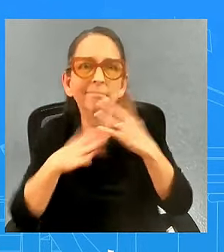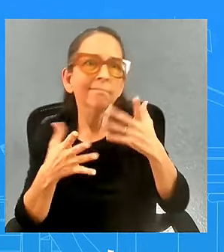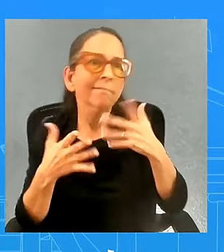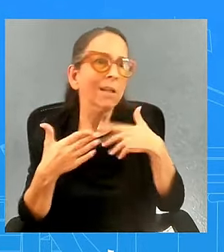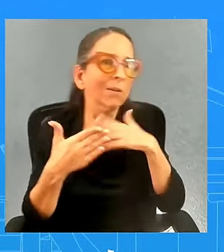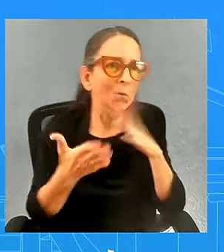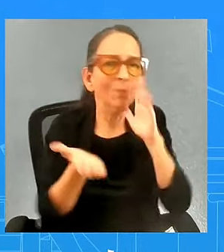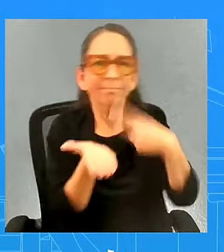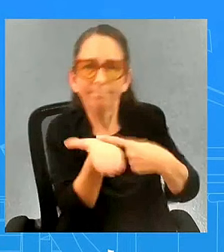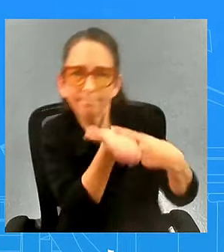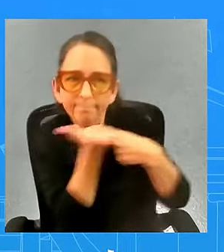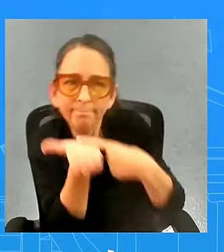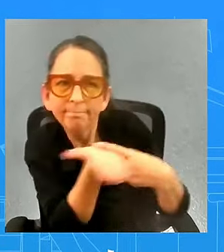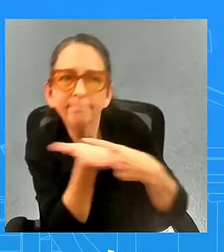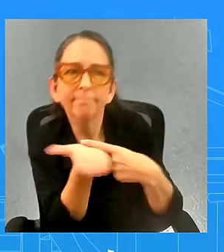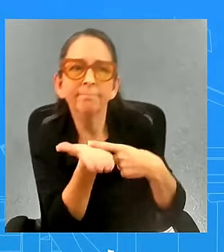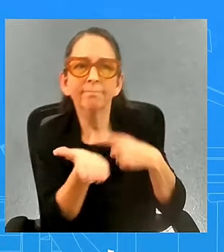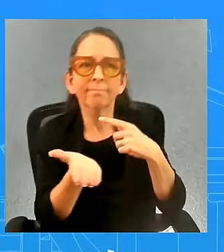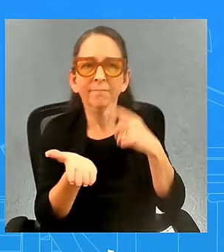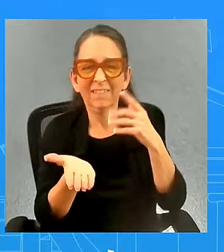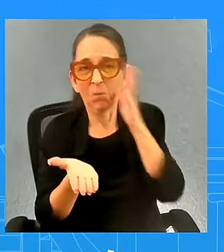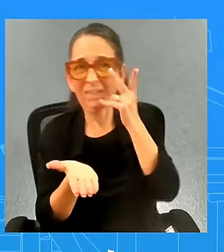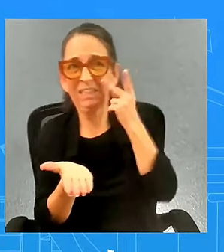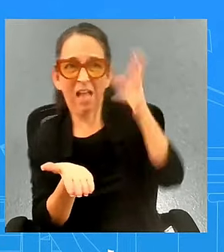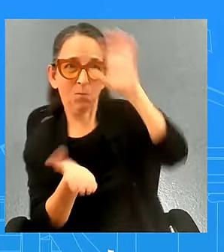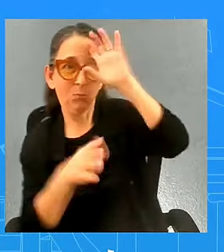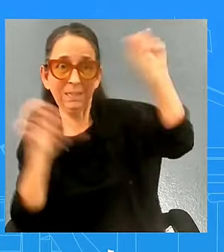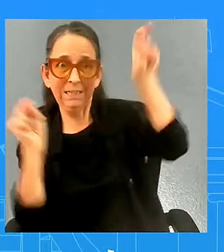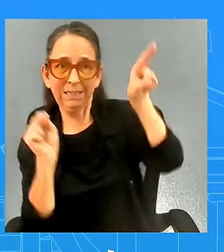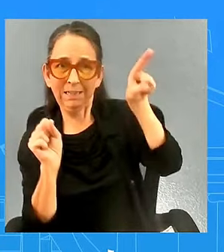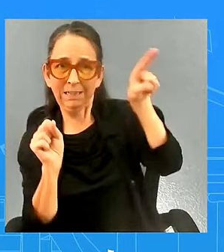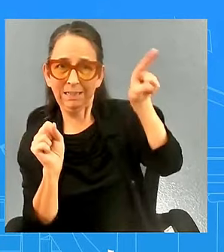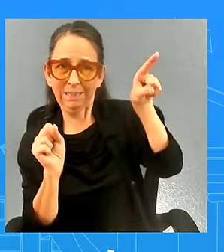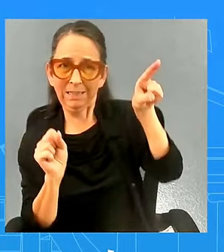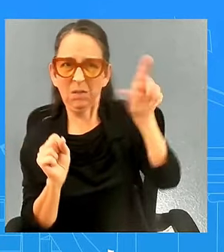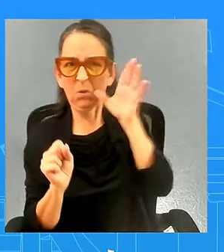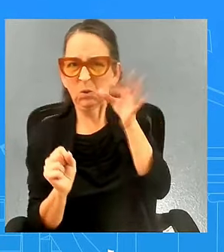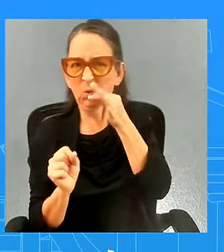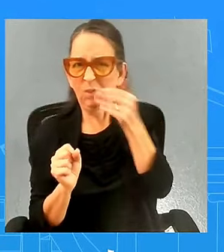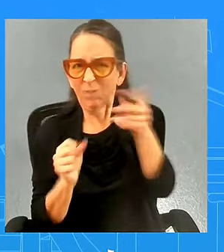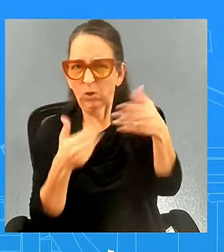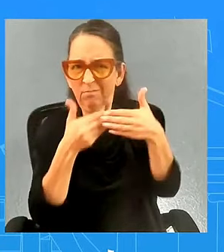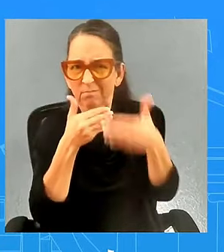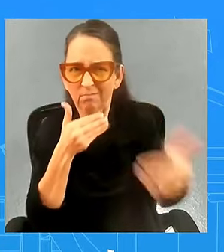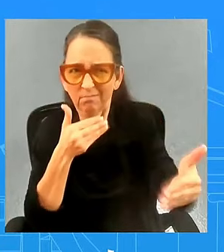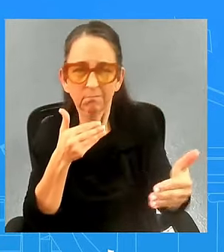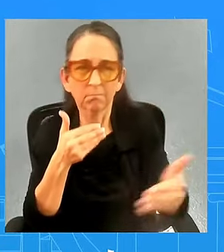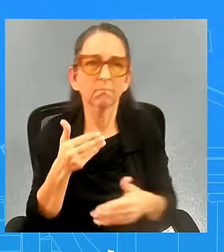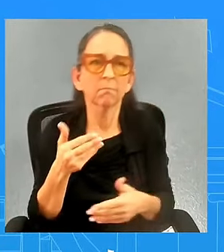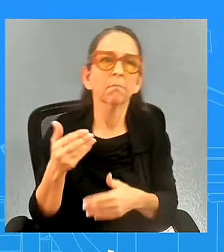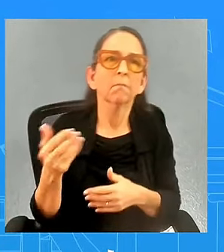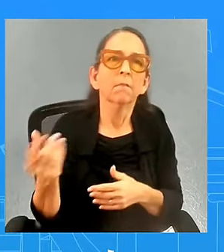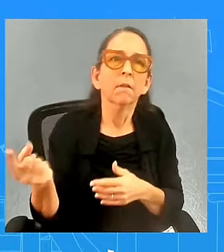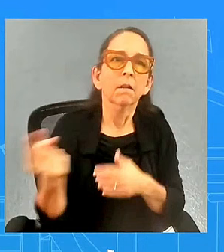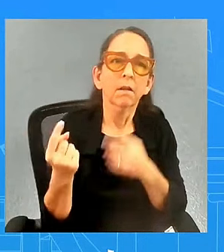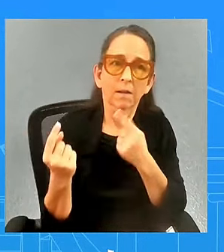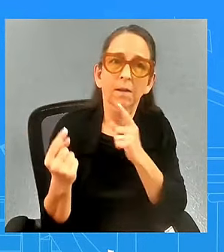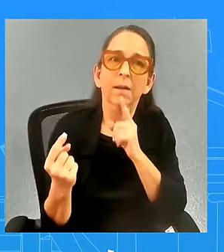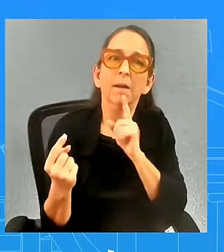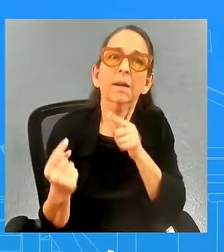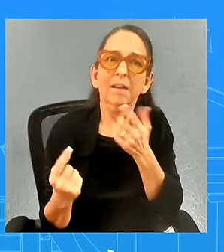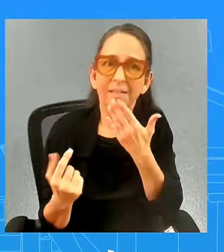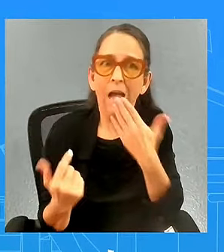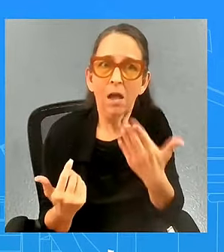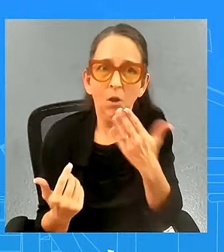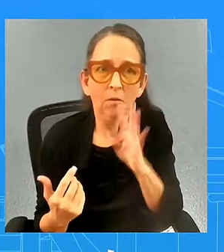administration over the next couple of days okay thanks koreen so did president biden make a mistake in his comments yesterday he clarified what he said it was very clear